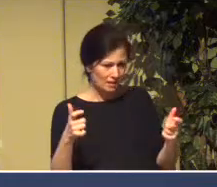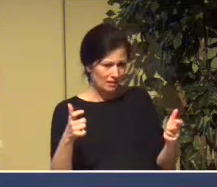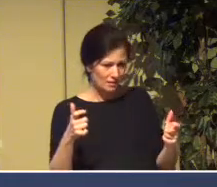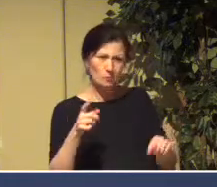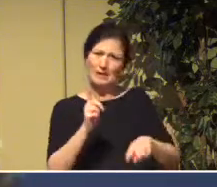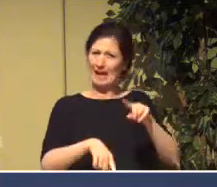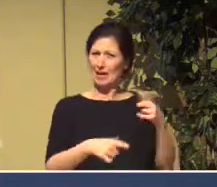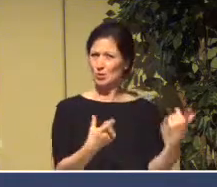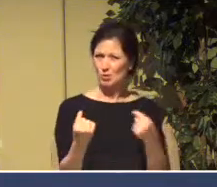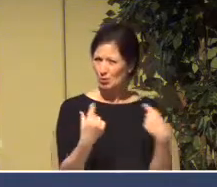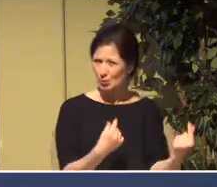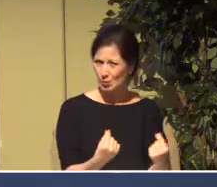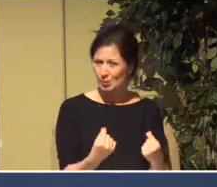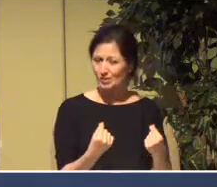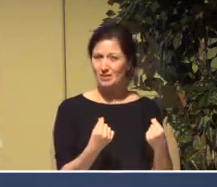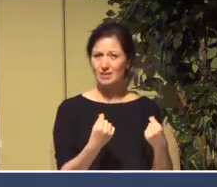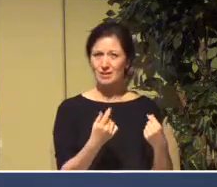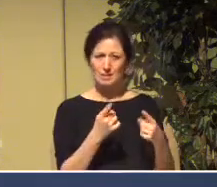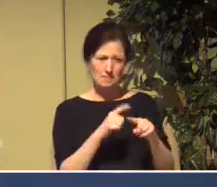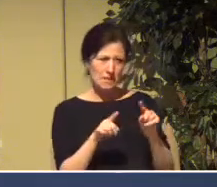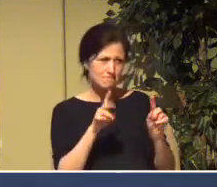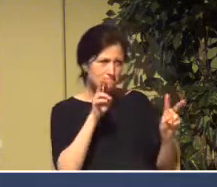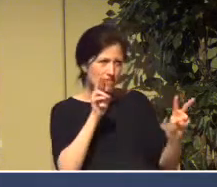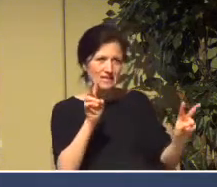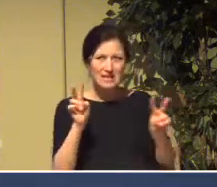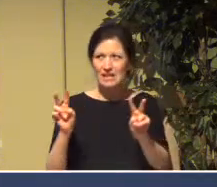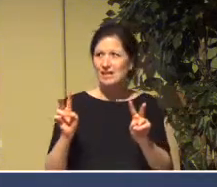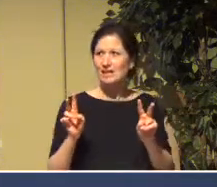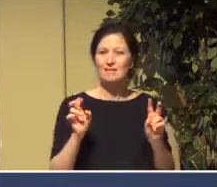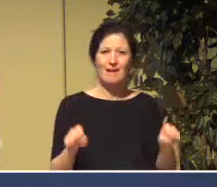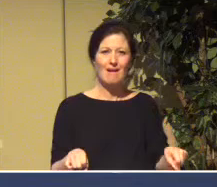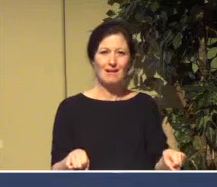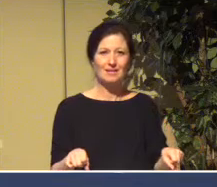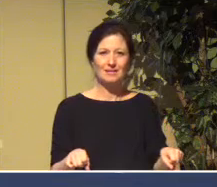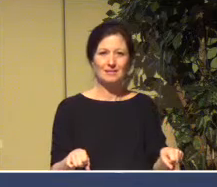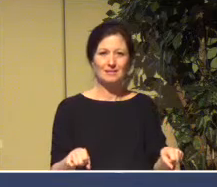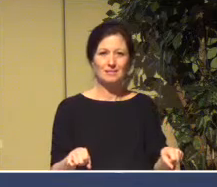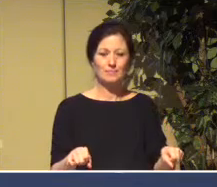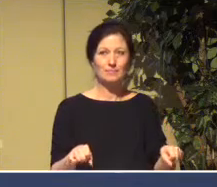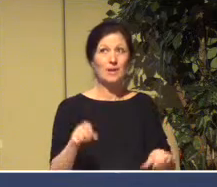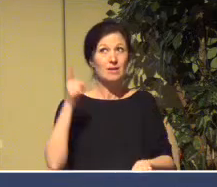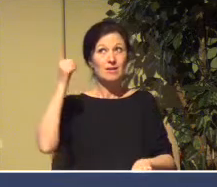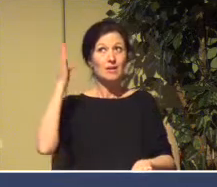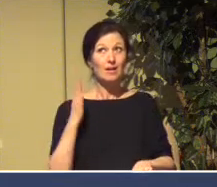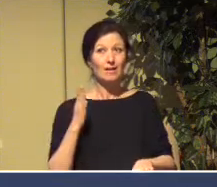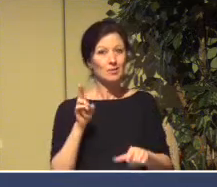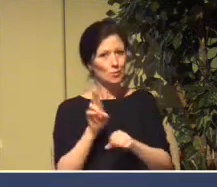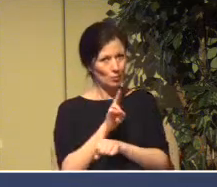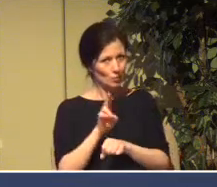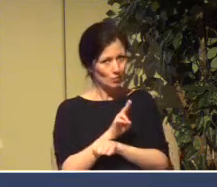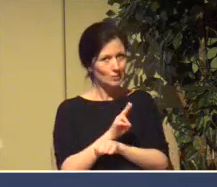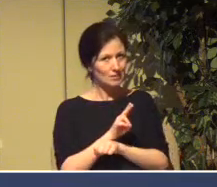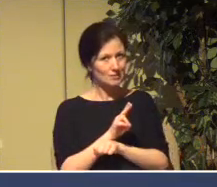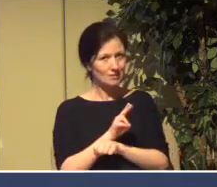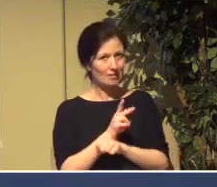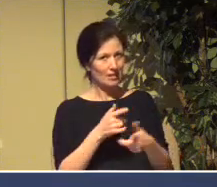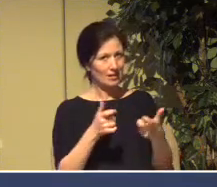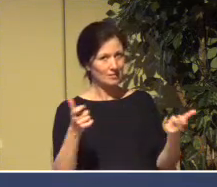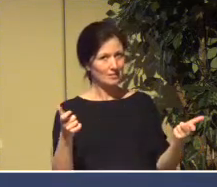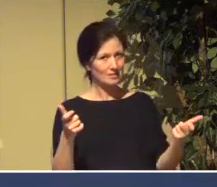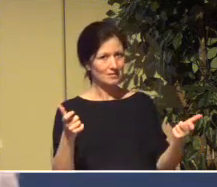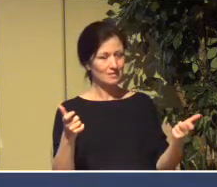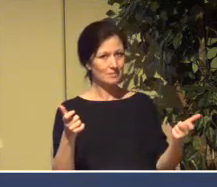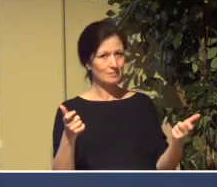can't do, shaking that goes on, and God uses that. And it's not just true personally. It's true for us